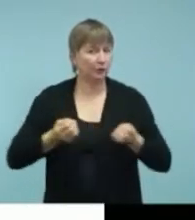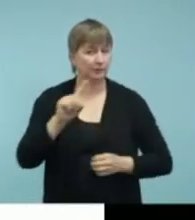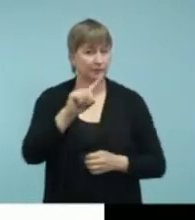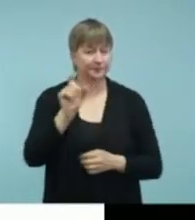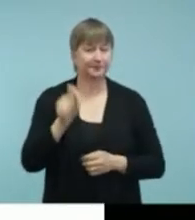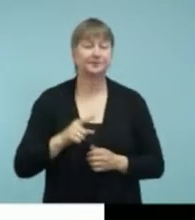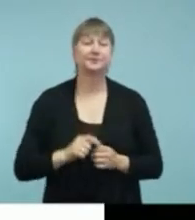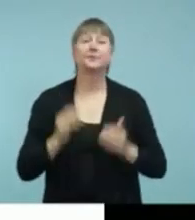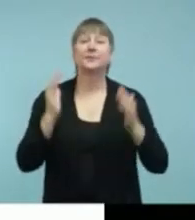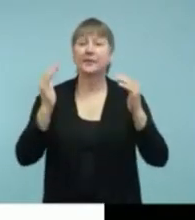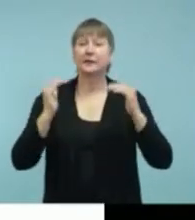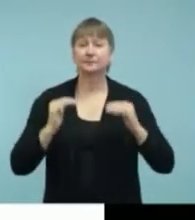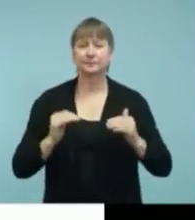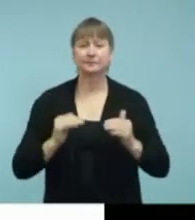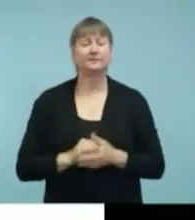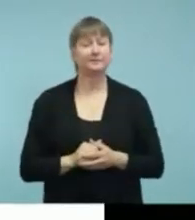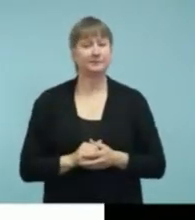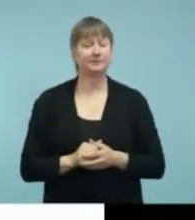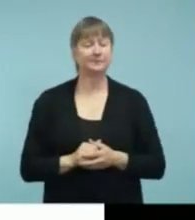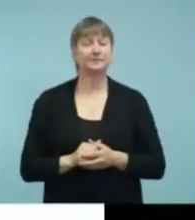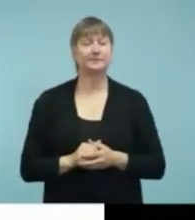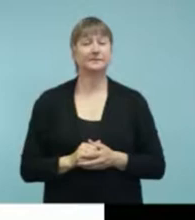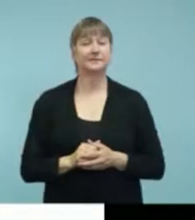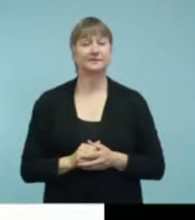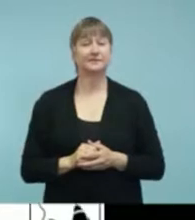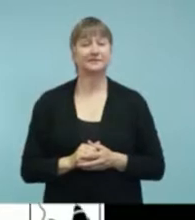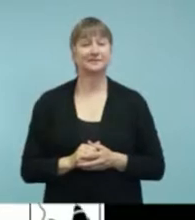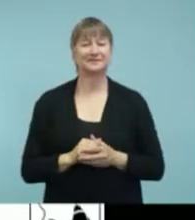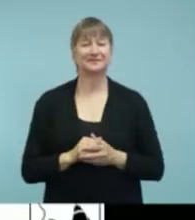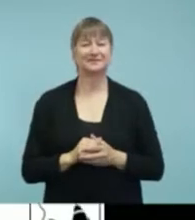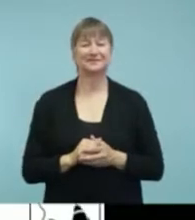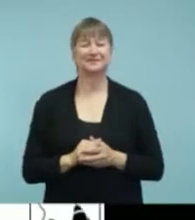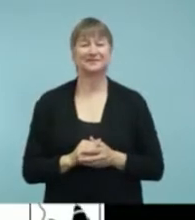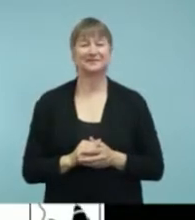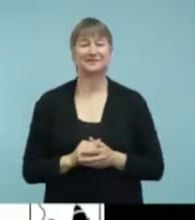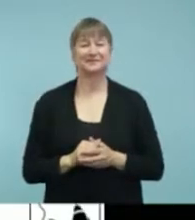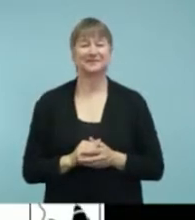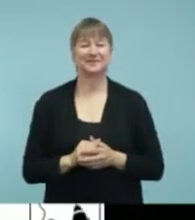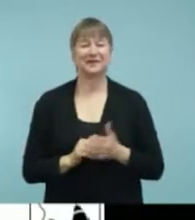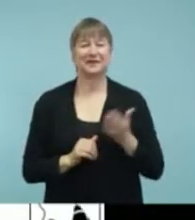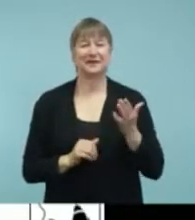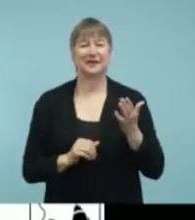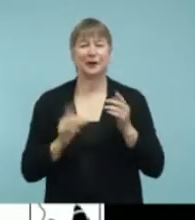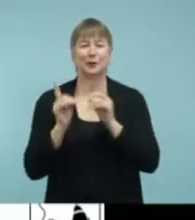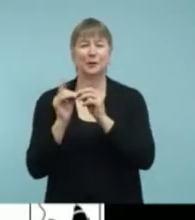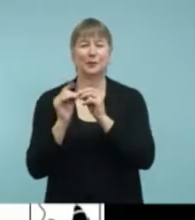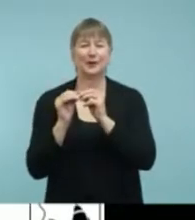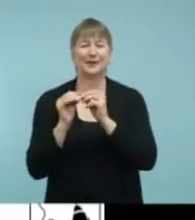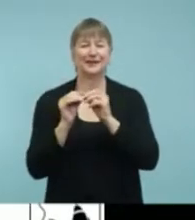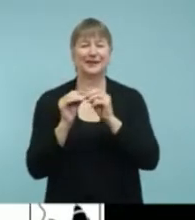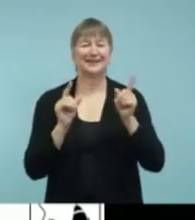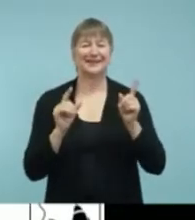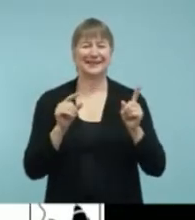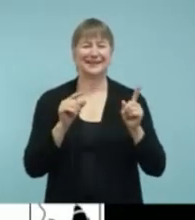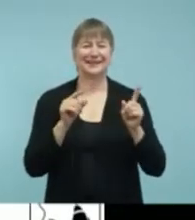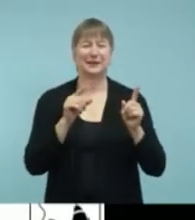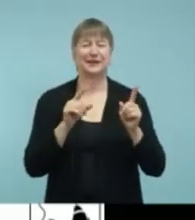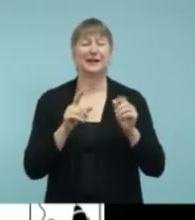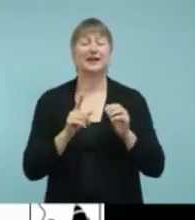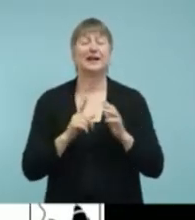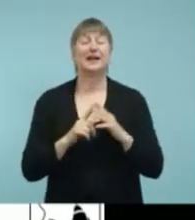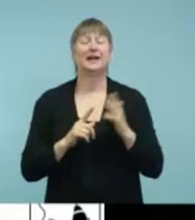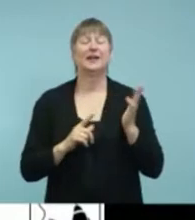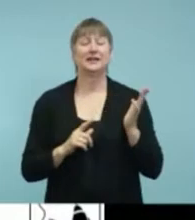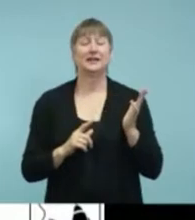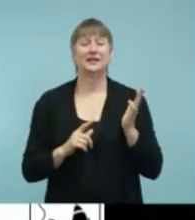So, the next way we're going to talk about, go ahead and click again and click one more time. What we're talking